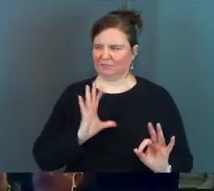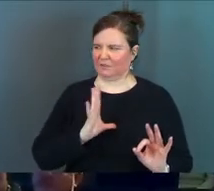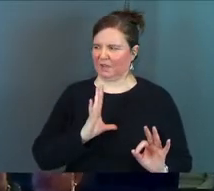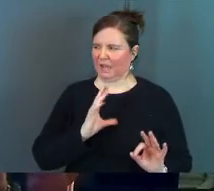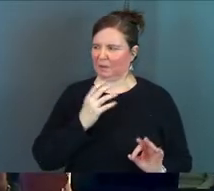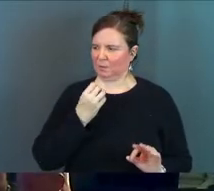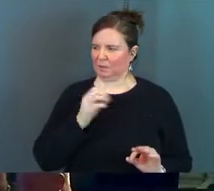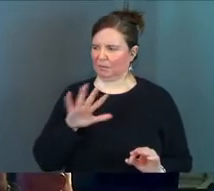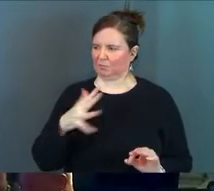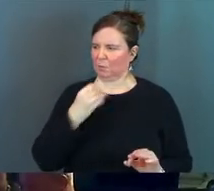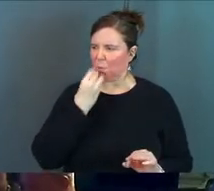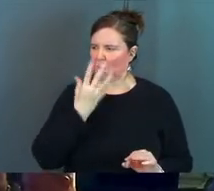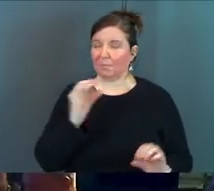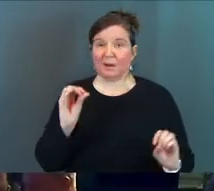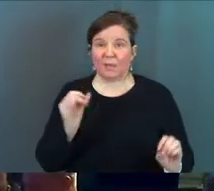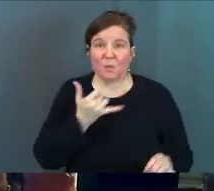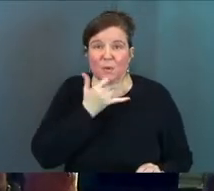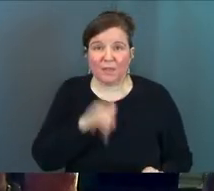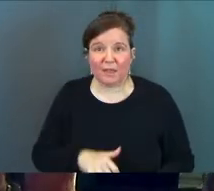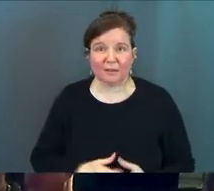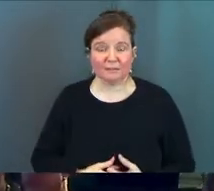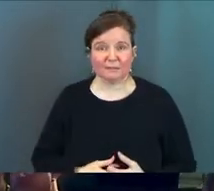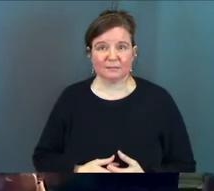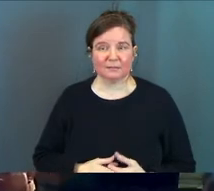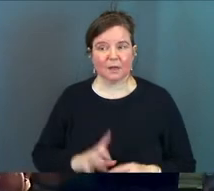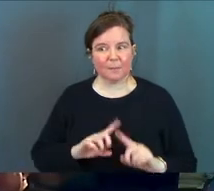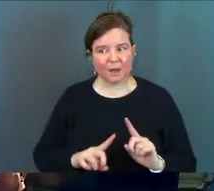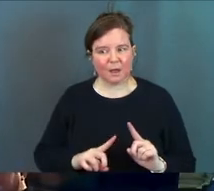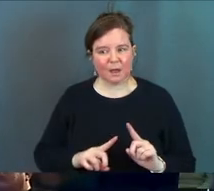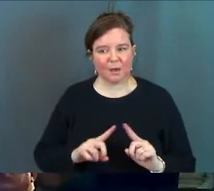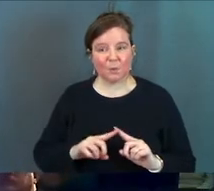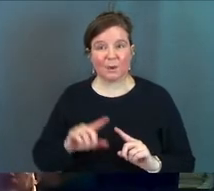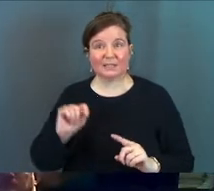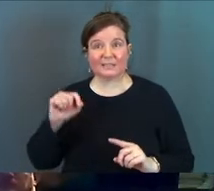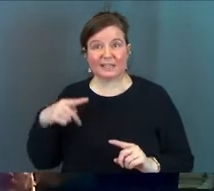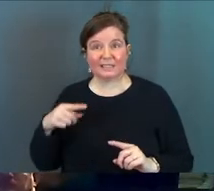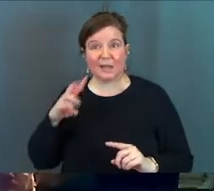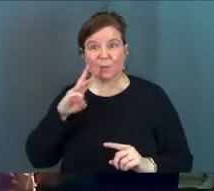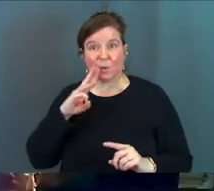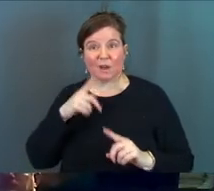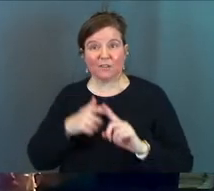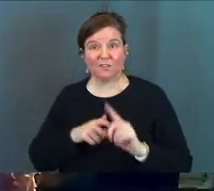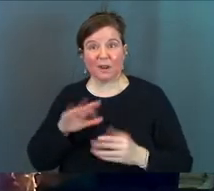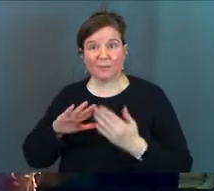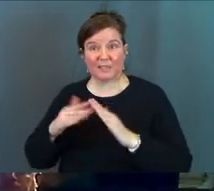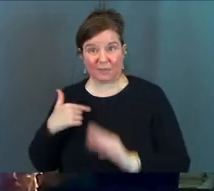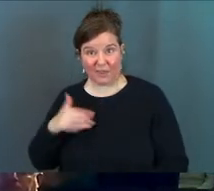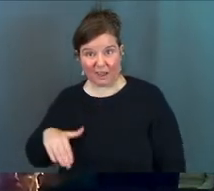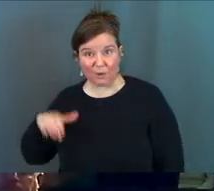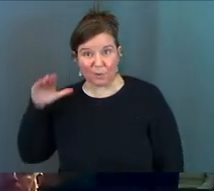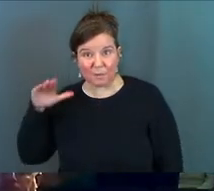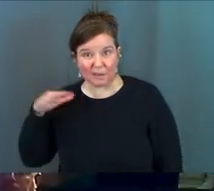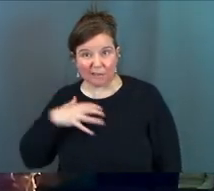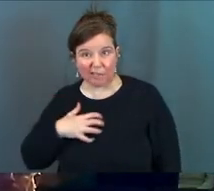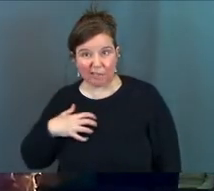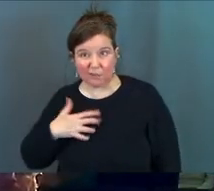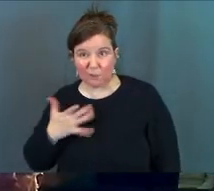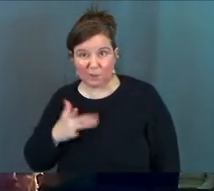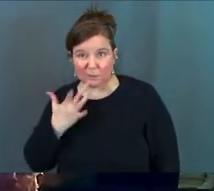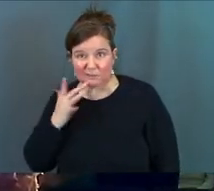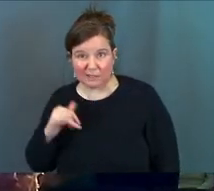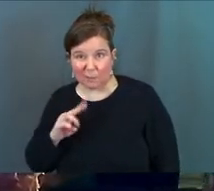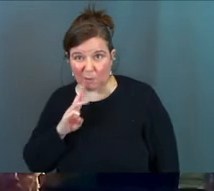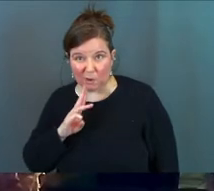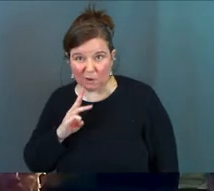lukewarm nothing maybe but when it's the tap water from the town I grew up in you didn't want to